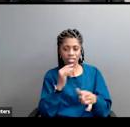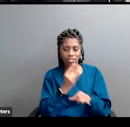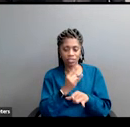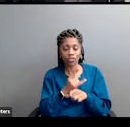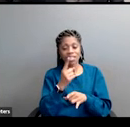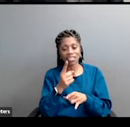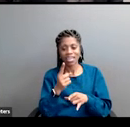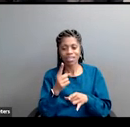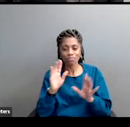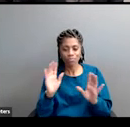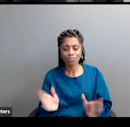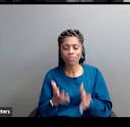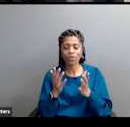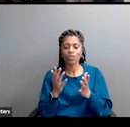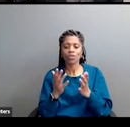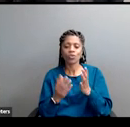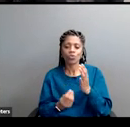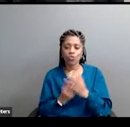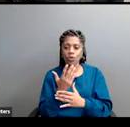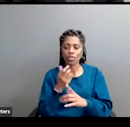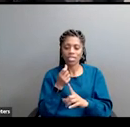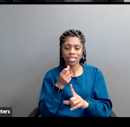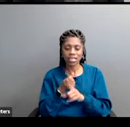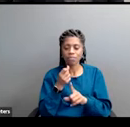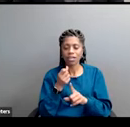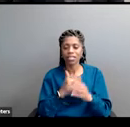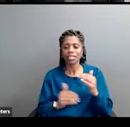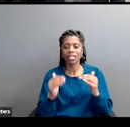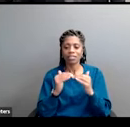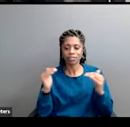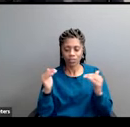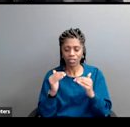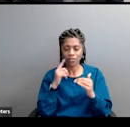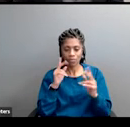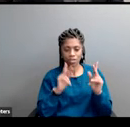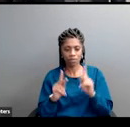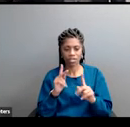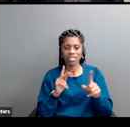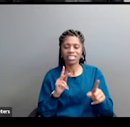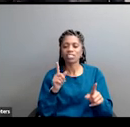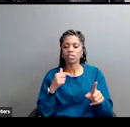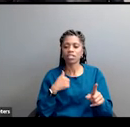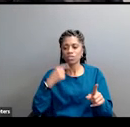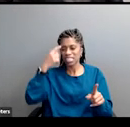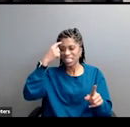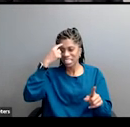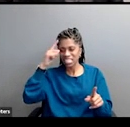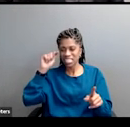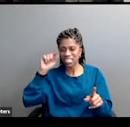responsibility, the Manhattan Institute is one of these reactionary think tanks pushing out